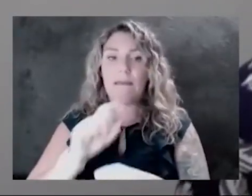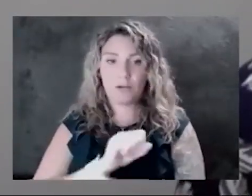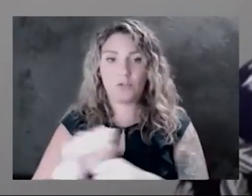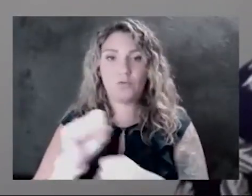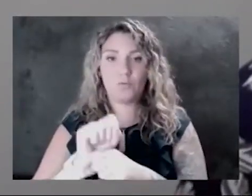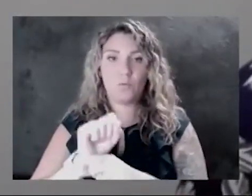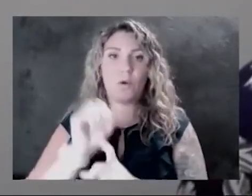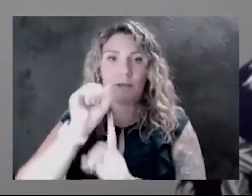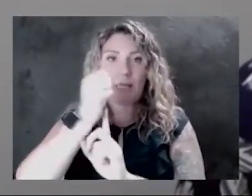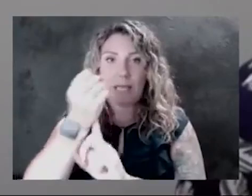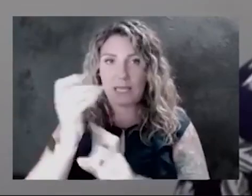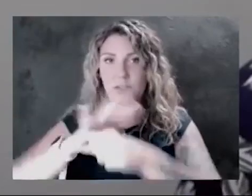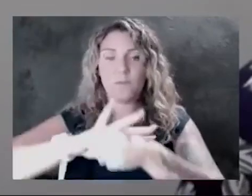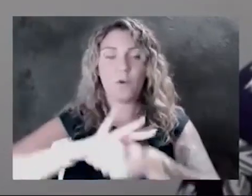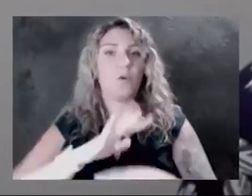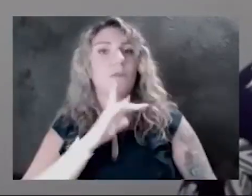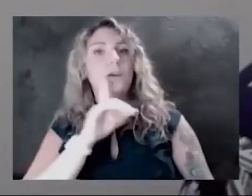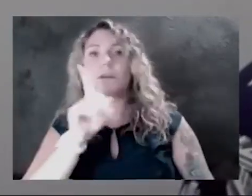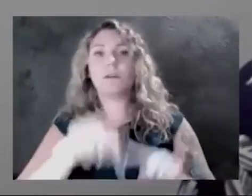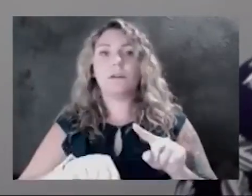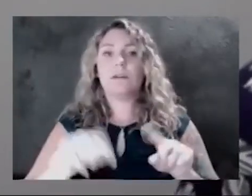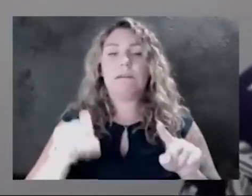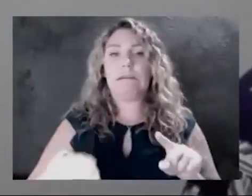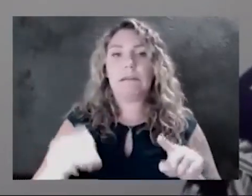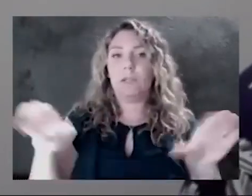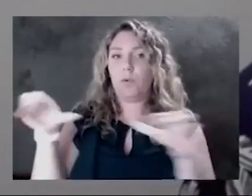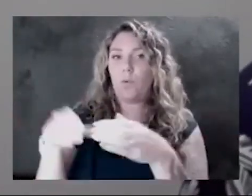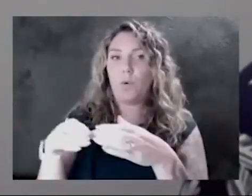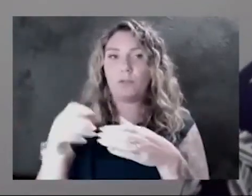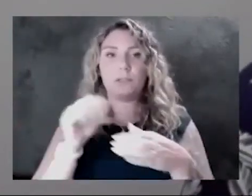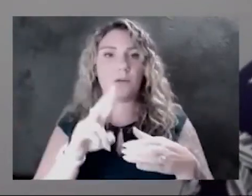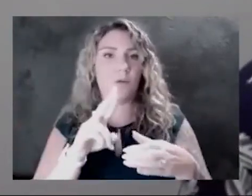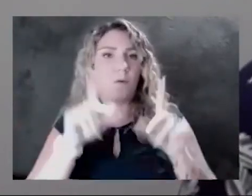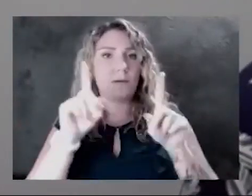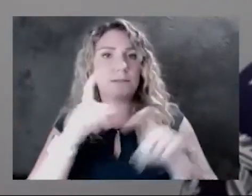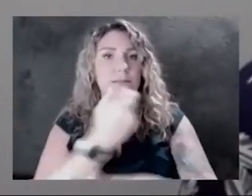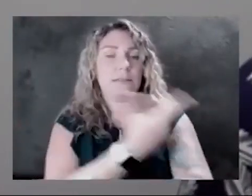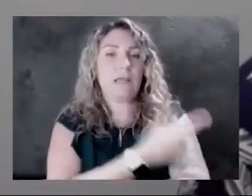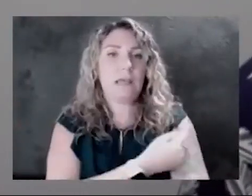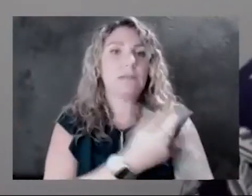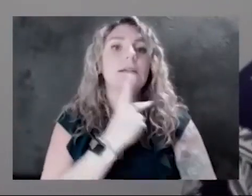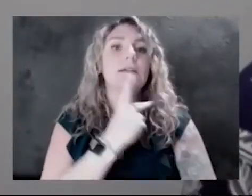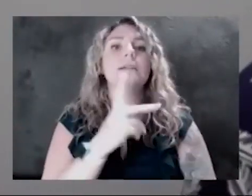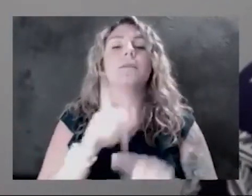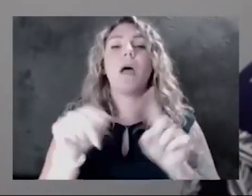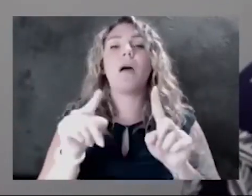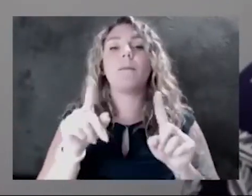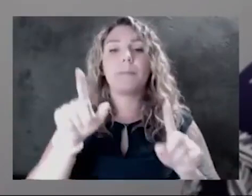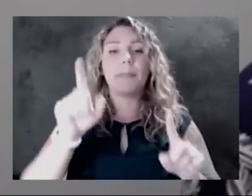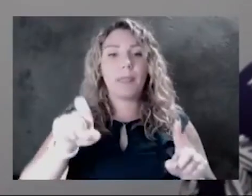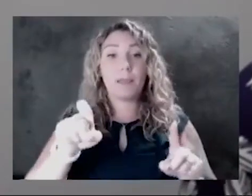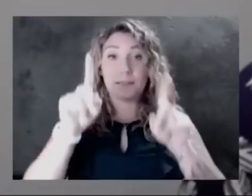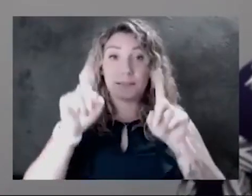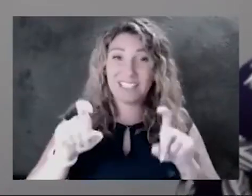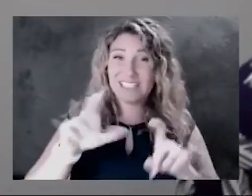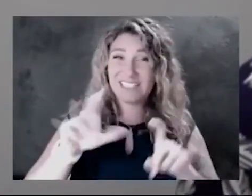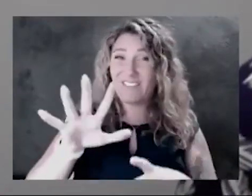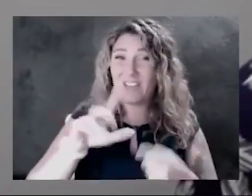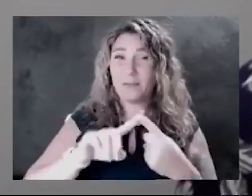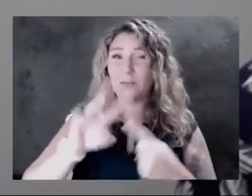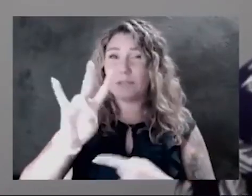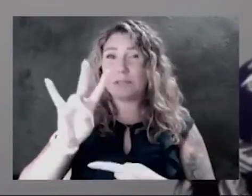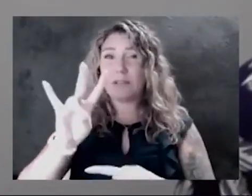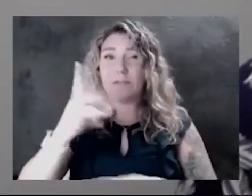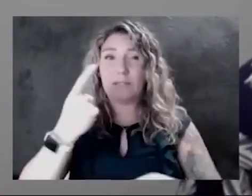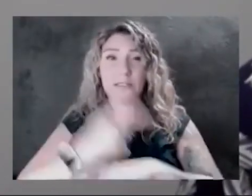quarantine or get tested. Now they're still not asking you to quarantine, but they are now asking you to get tested five to seven days past exposure, even again,